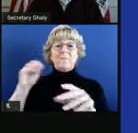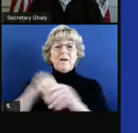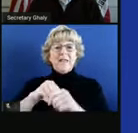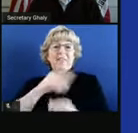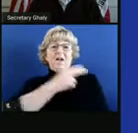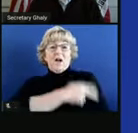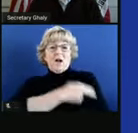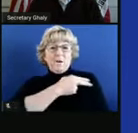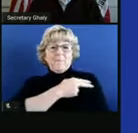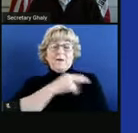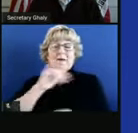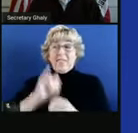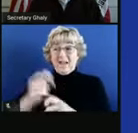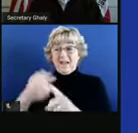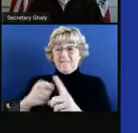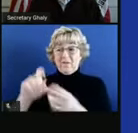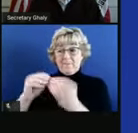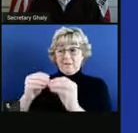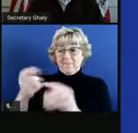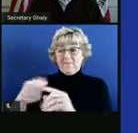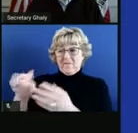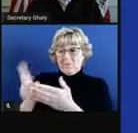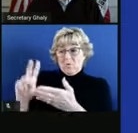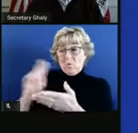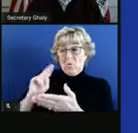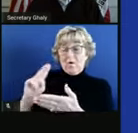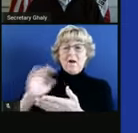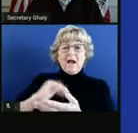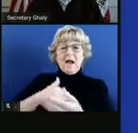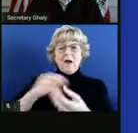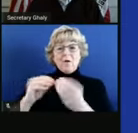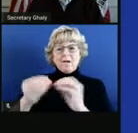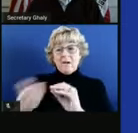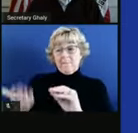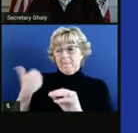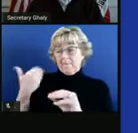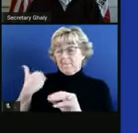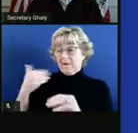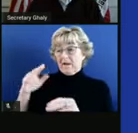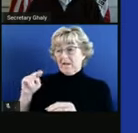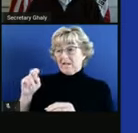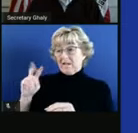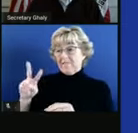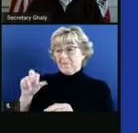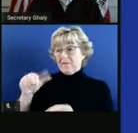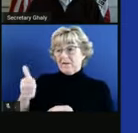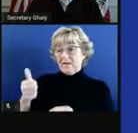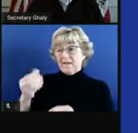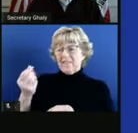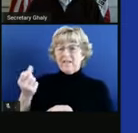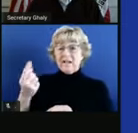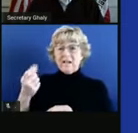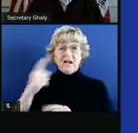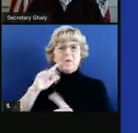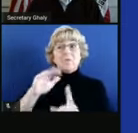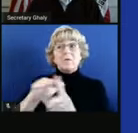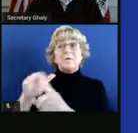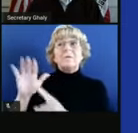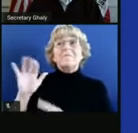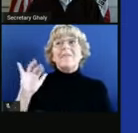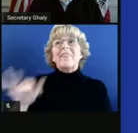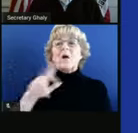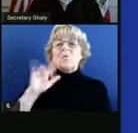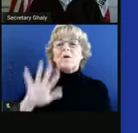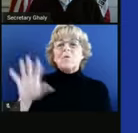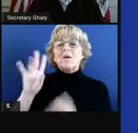on case numbers from two weeks ago. What was our case number back on November 10th and November 11th? I'll remind you it was around